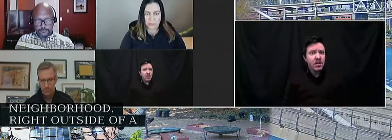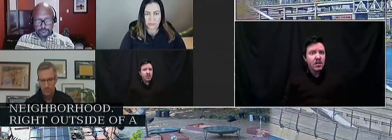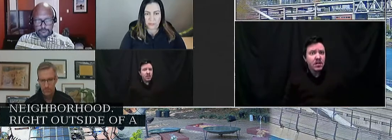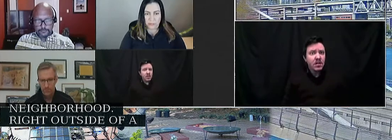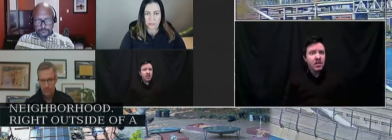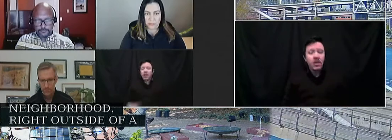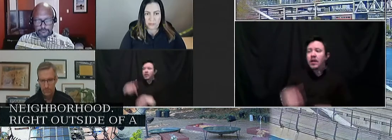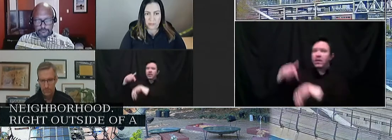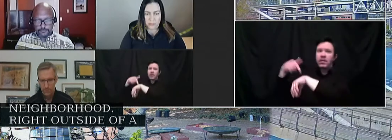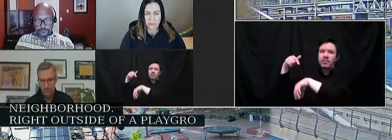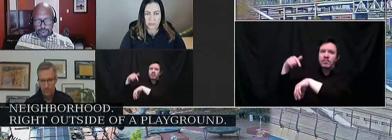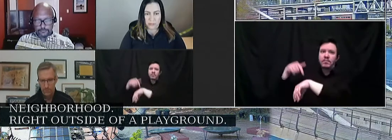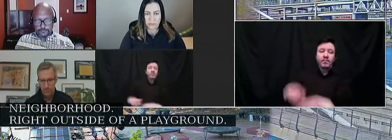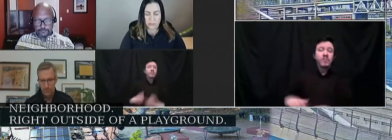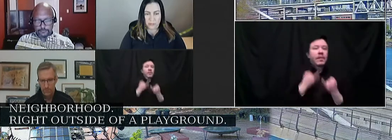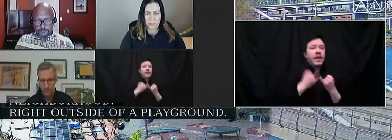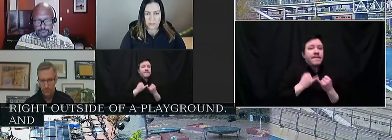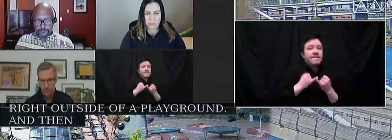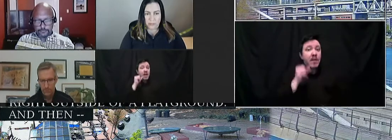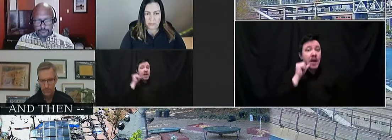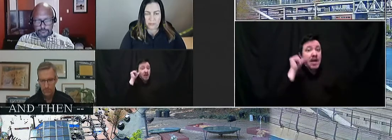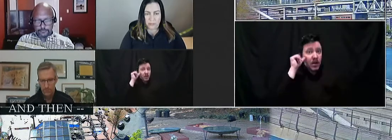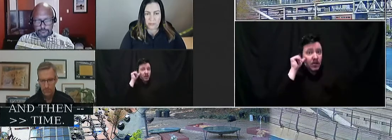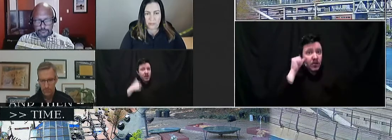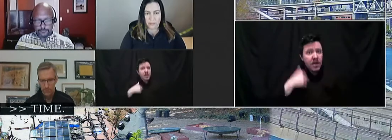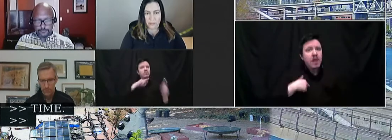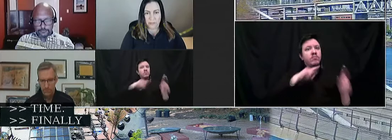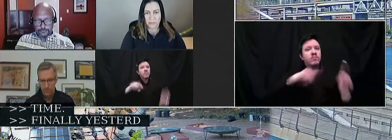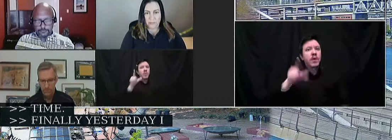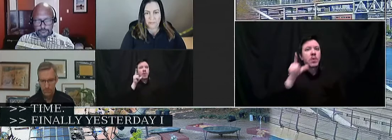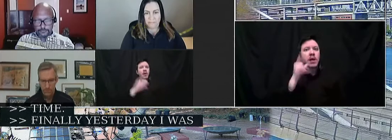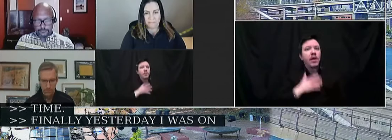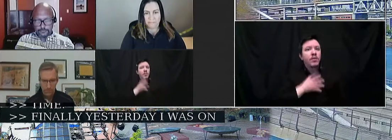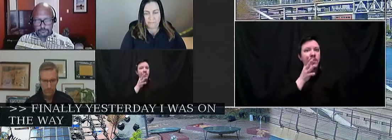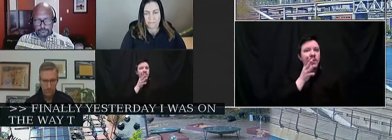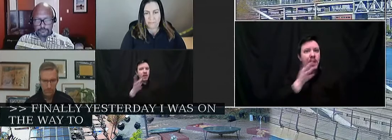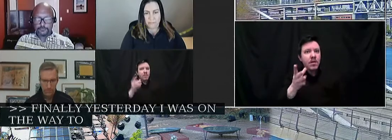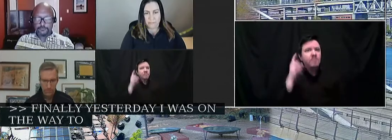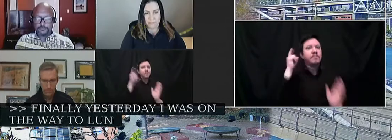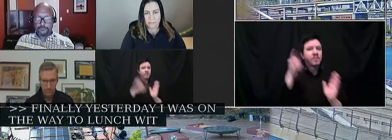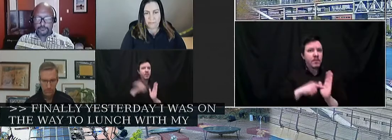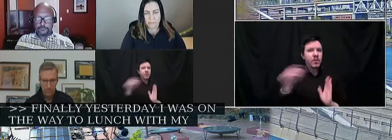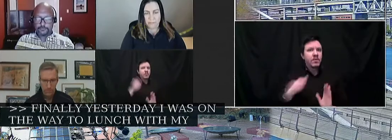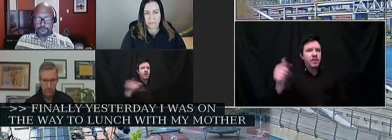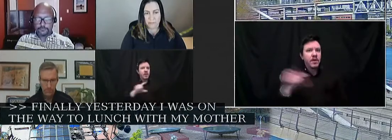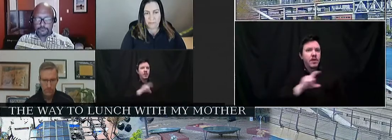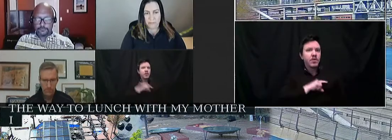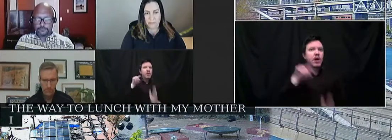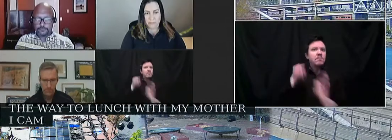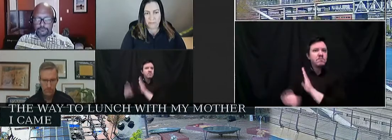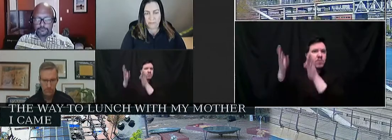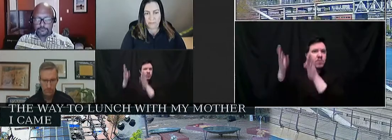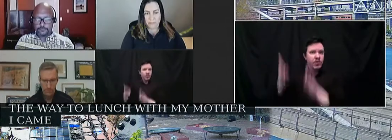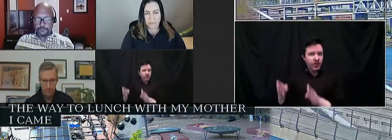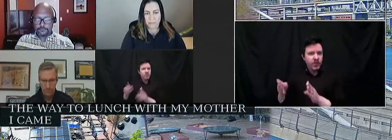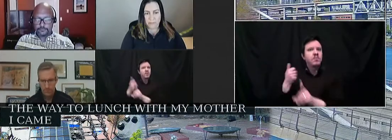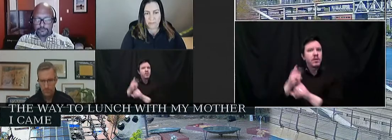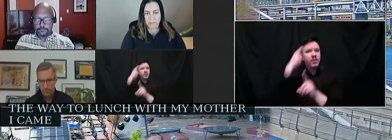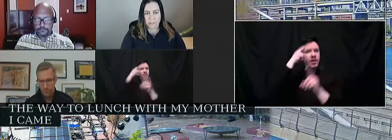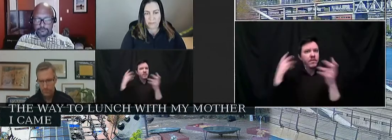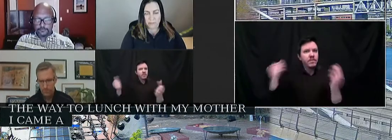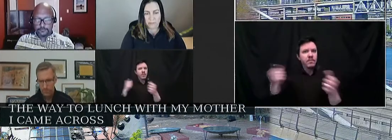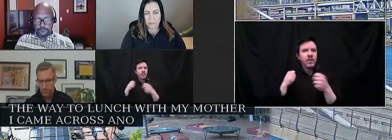finally, yesterday I was on the way to lunch with my mother and came across another police murder of another mentally ill person.